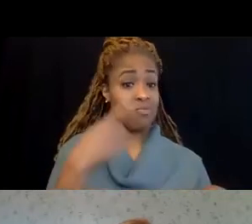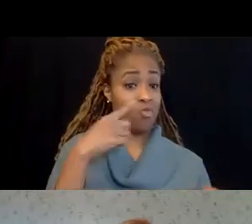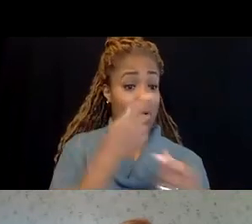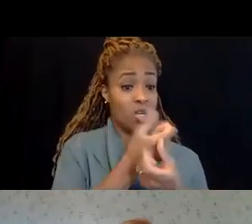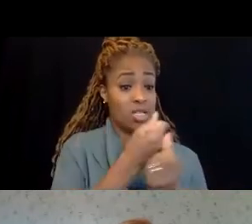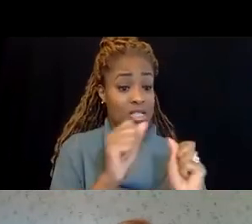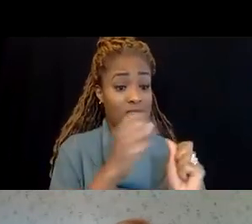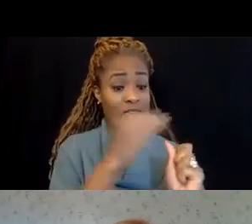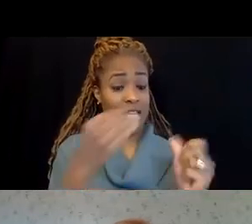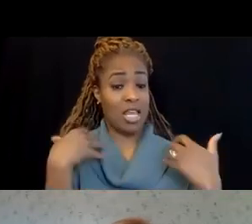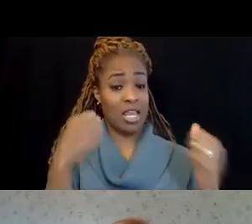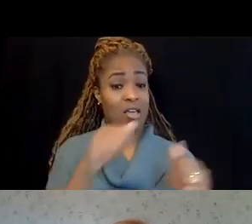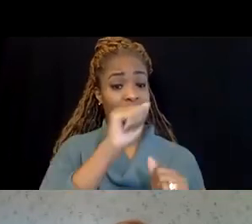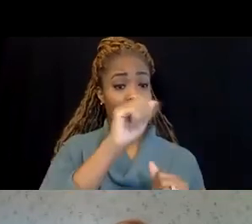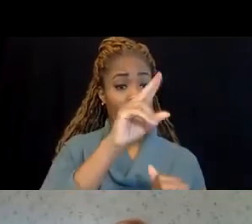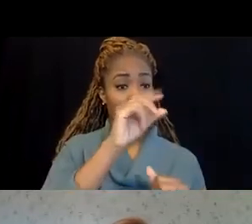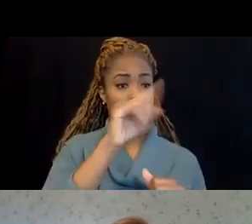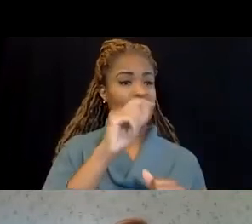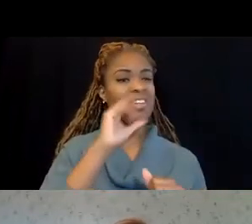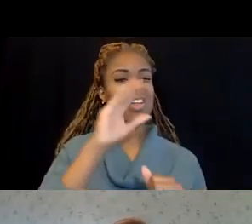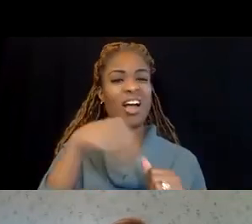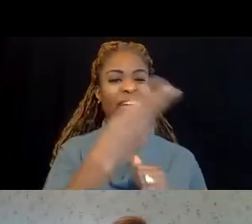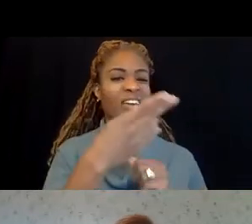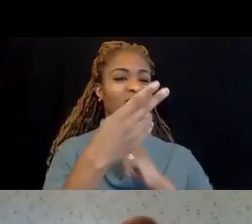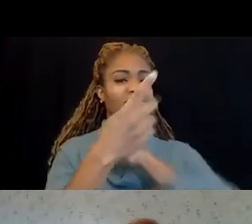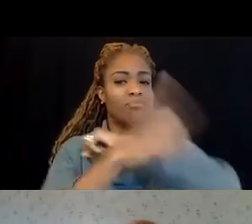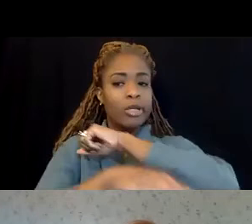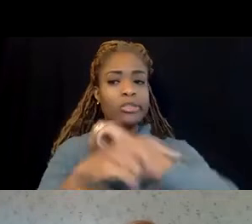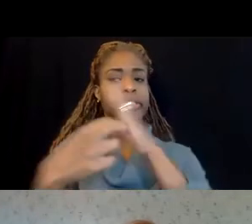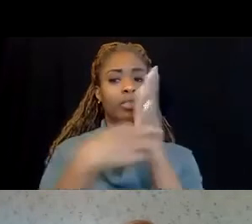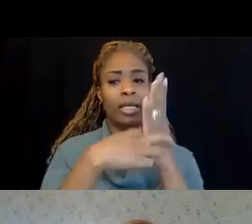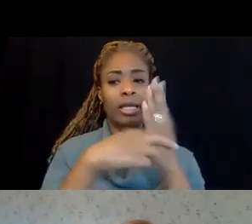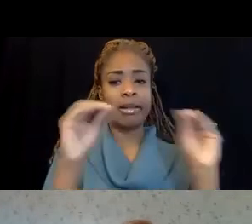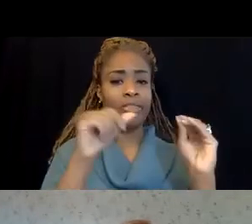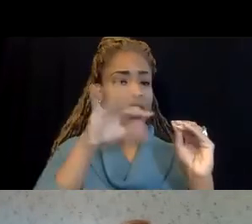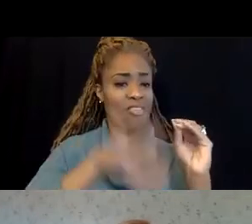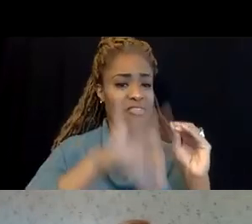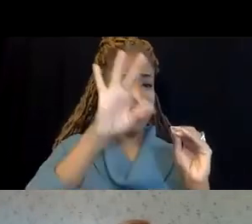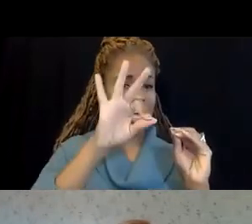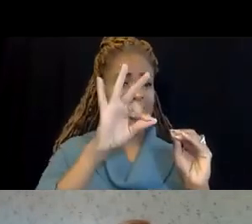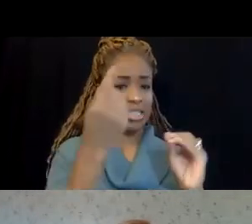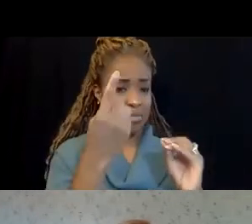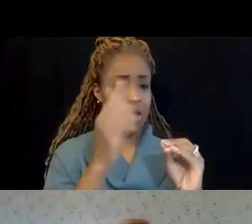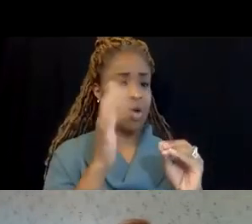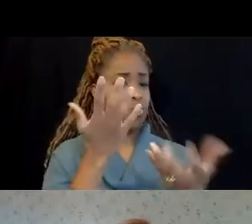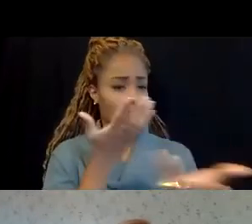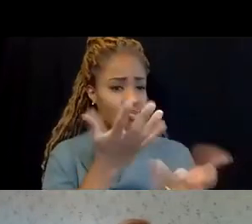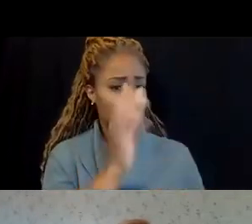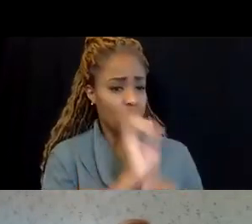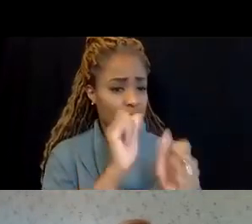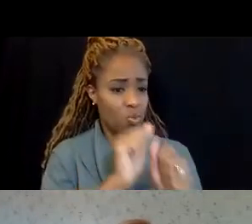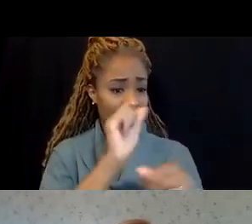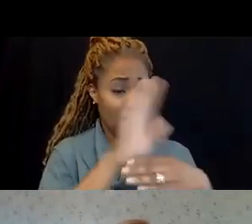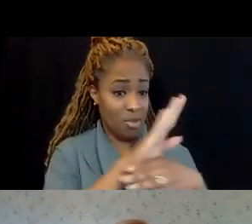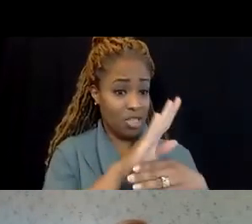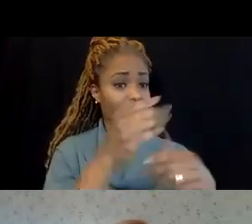there's no citations, no penalties when they find things. They want to work with the employers and address safety and